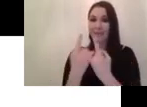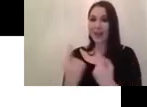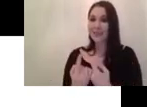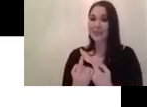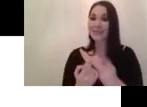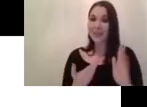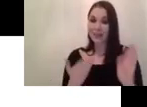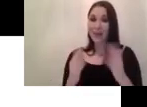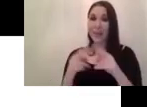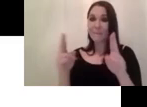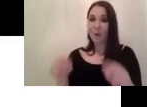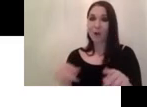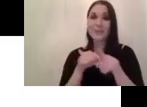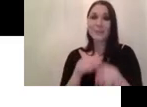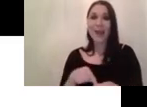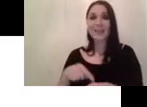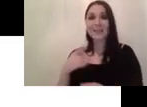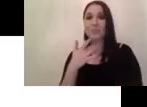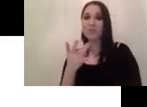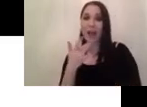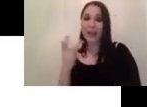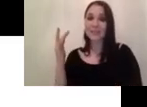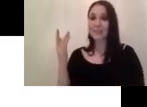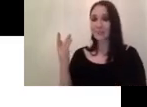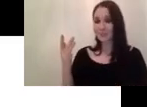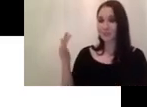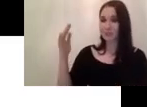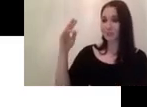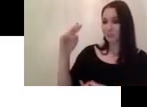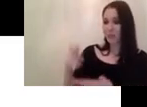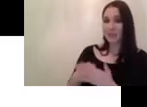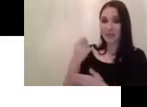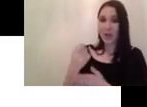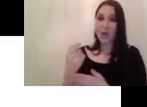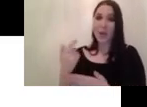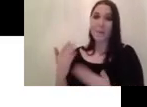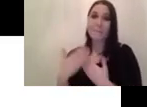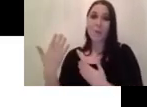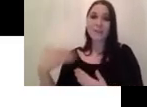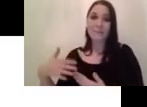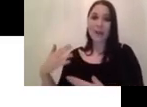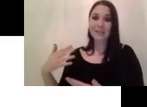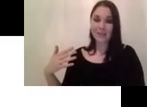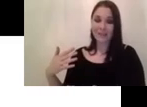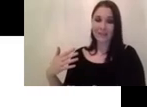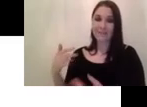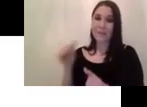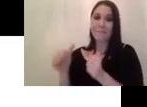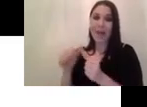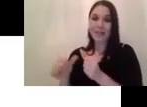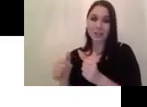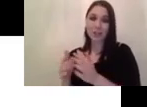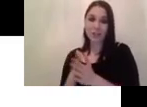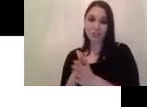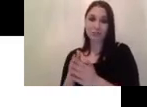depend on your price range right if generally the more expensive ones uh have the better capacity to